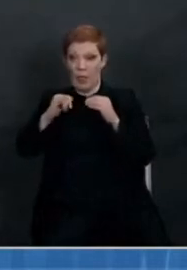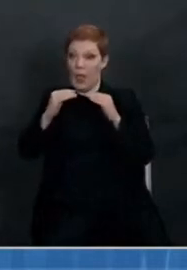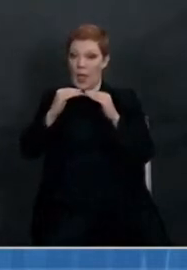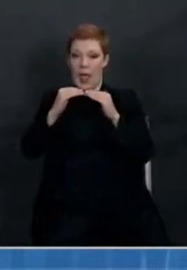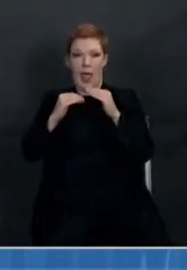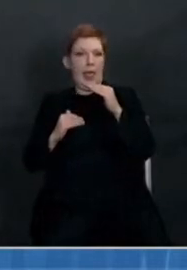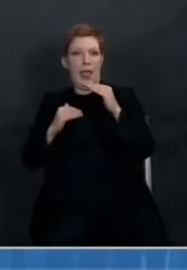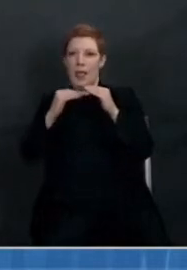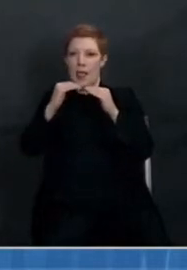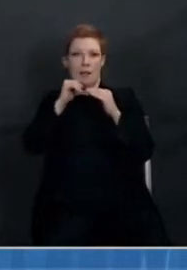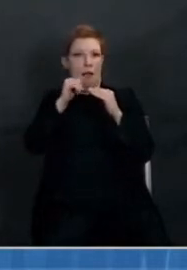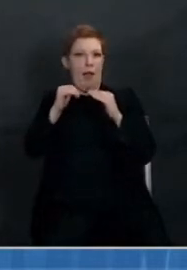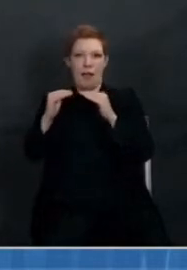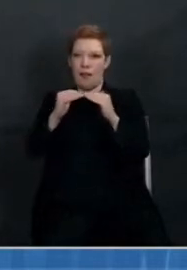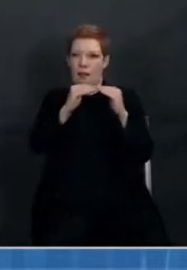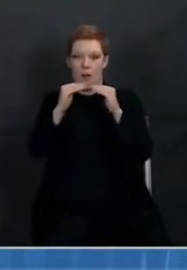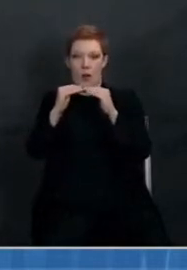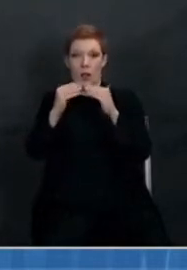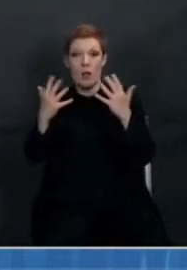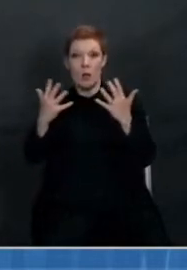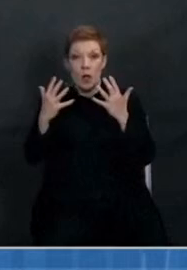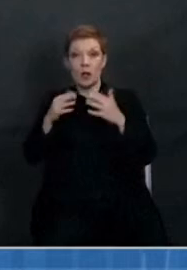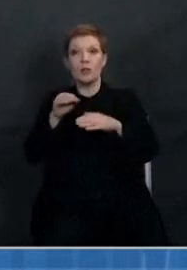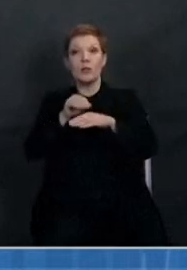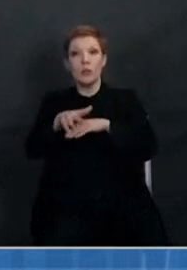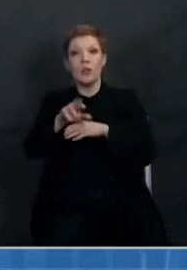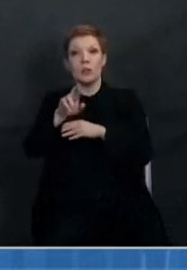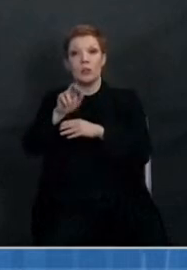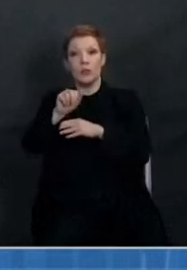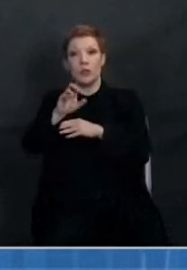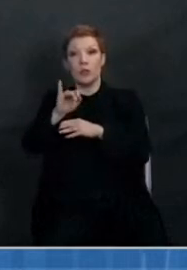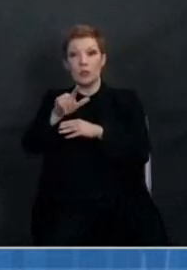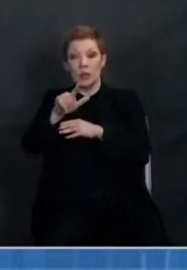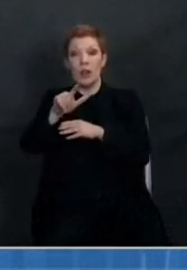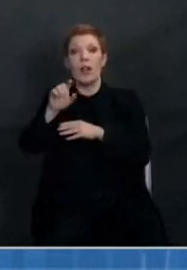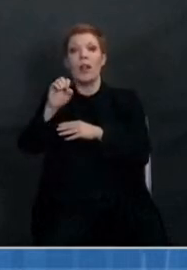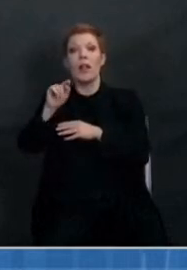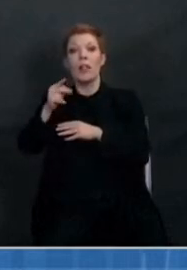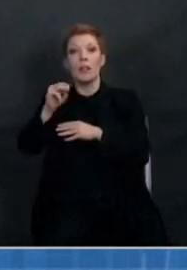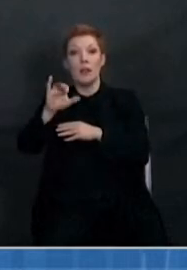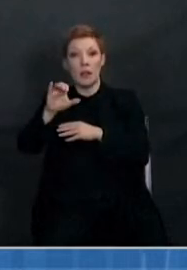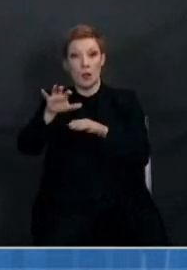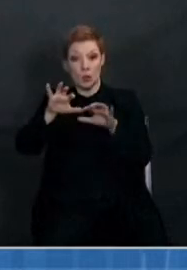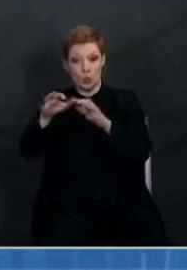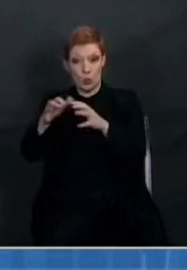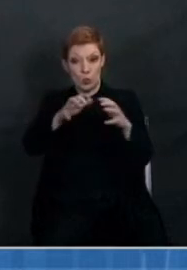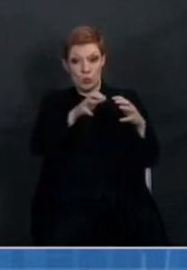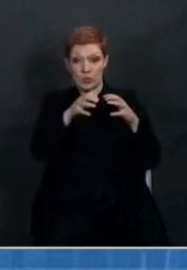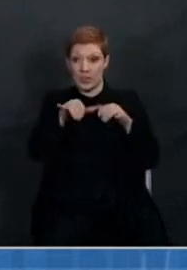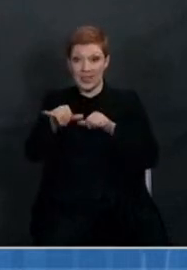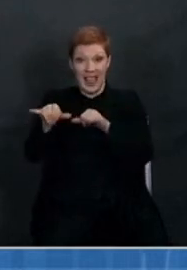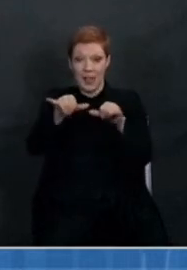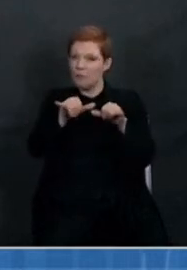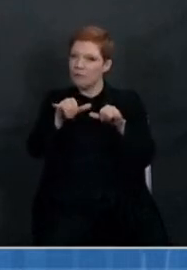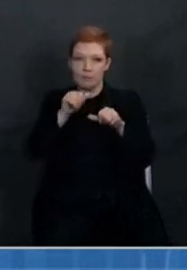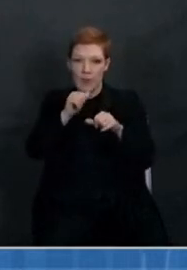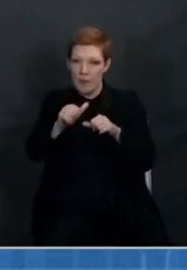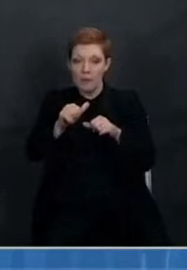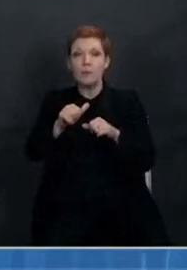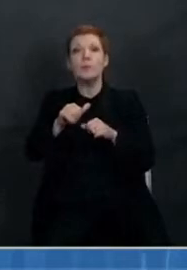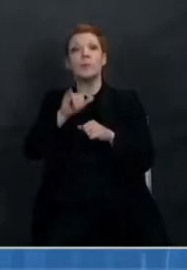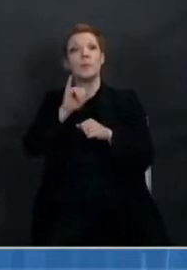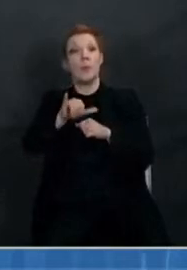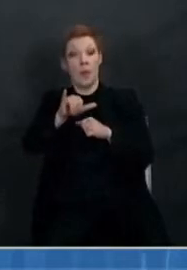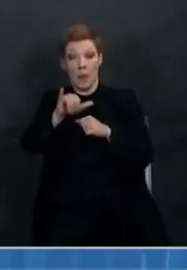this disease has not affected all racial ethnic groups the same. So as you can see here, the rates of COVID-19 hospitalizations and